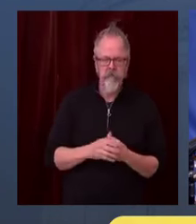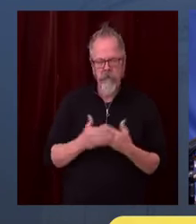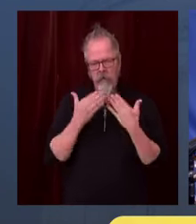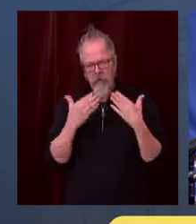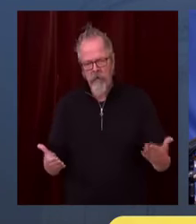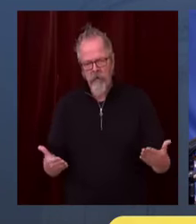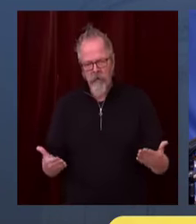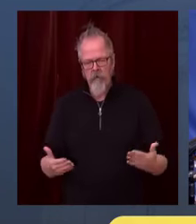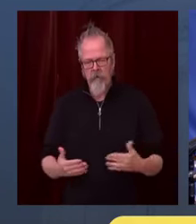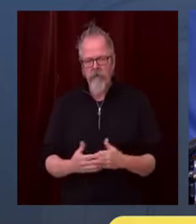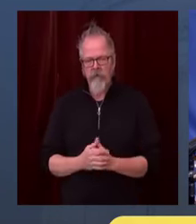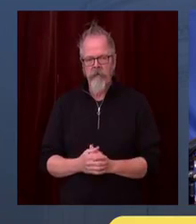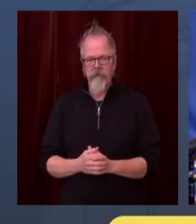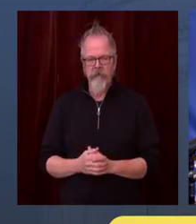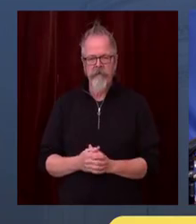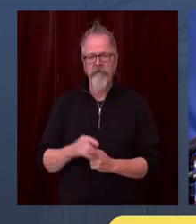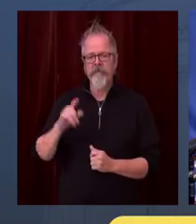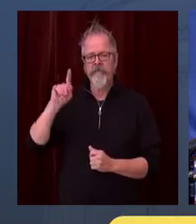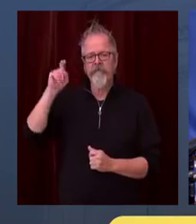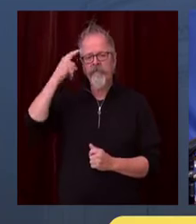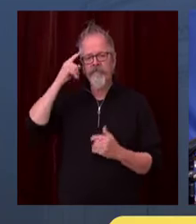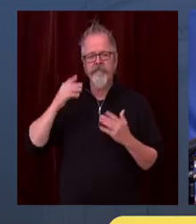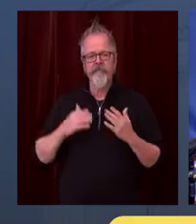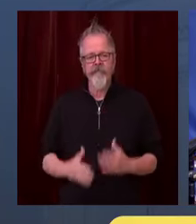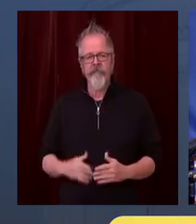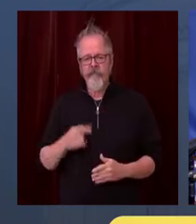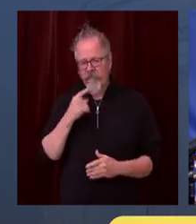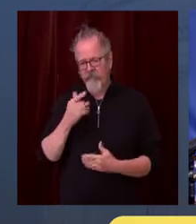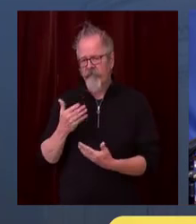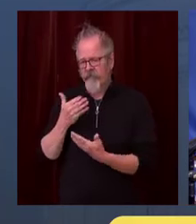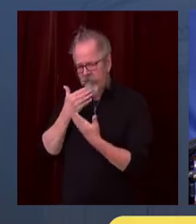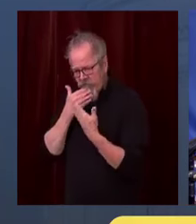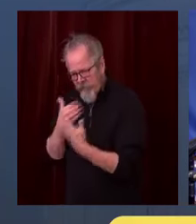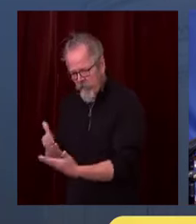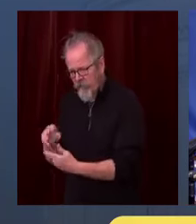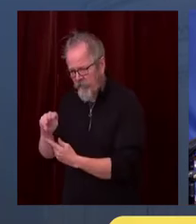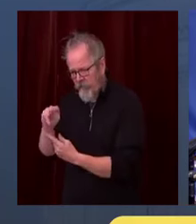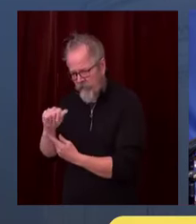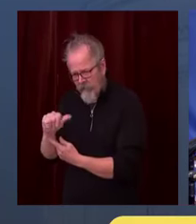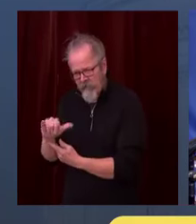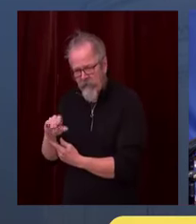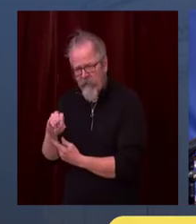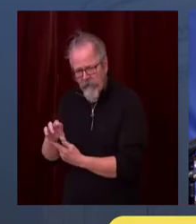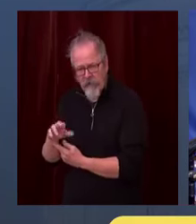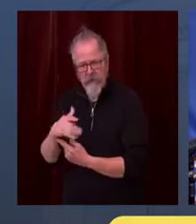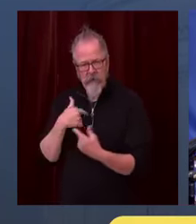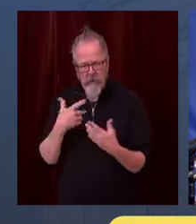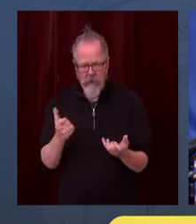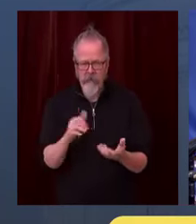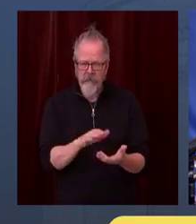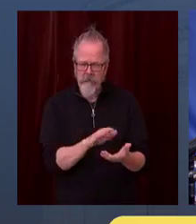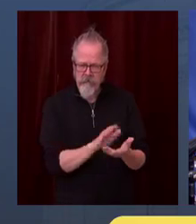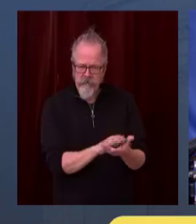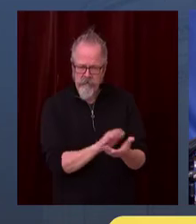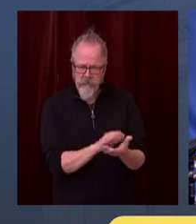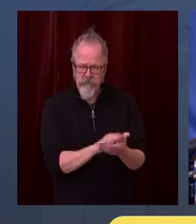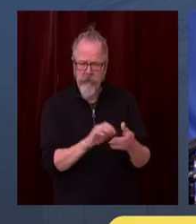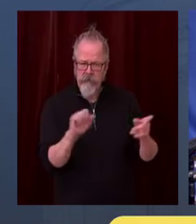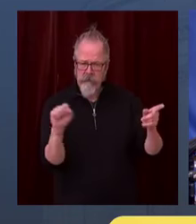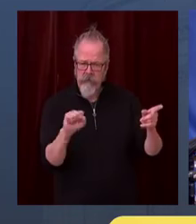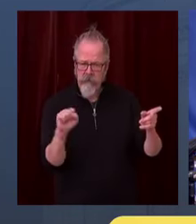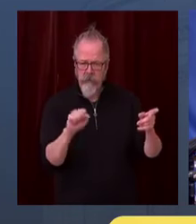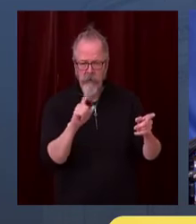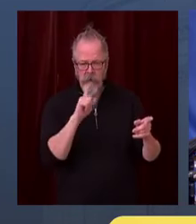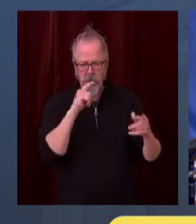with curbside delivery and takeout and outdoor dining. mean, you've shown a lot of creativity to help these businesses, and we need to redouble that.